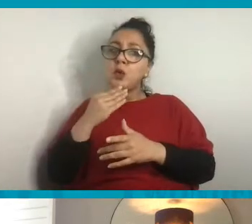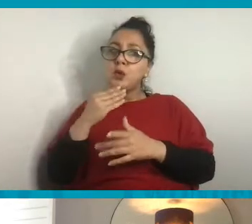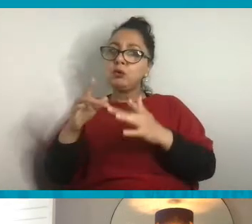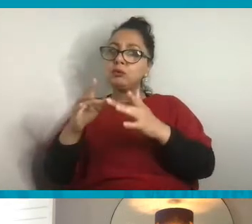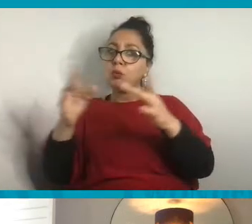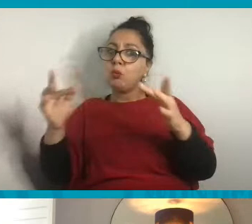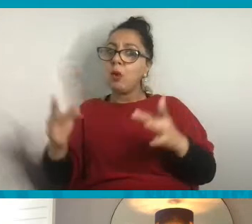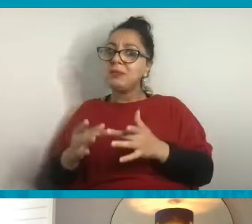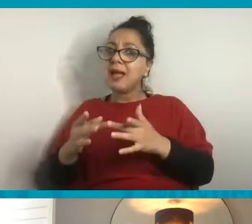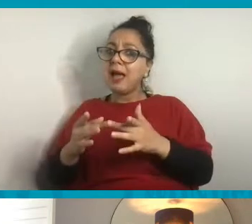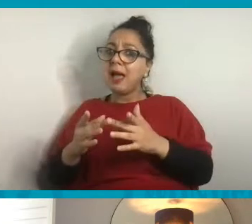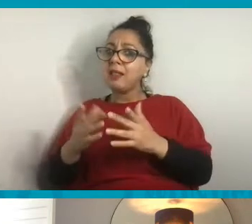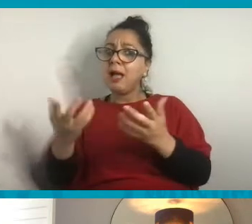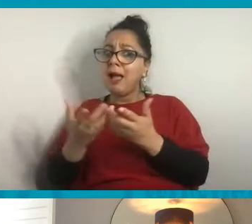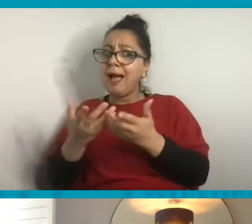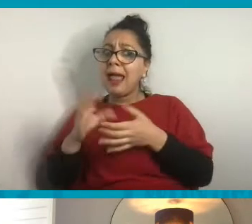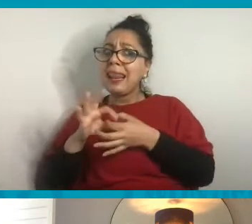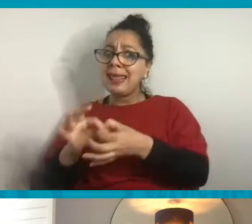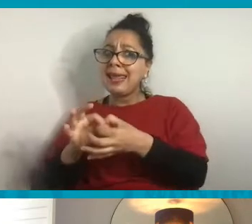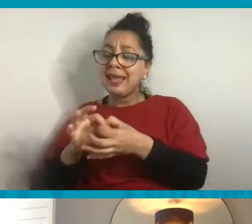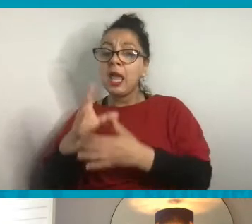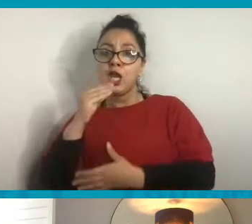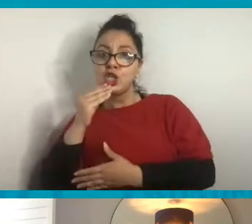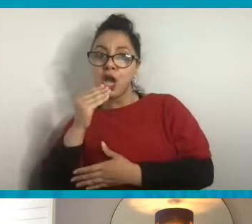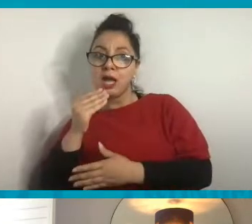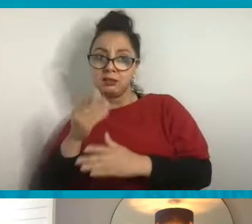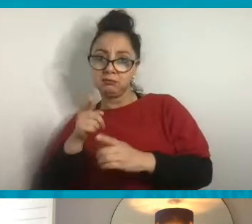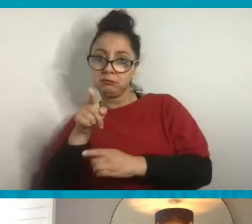explains the video.